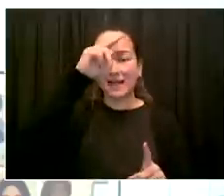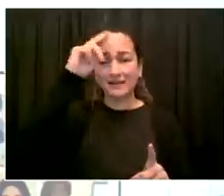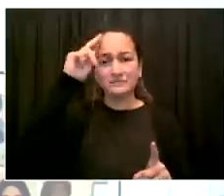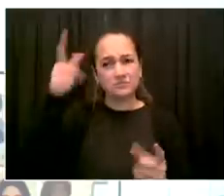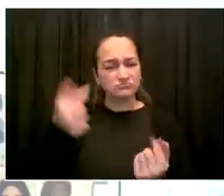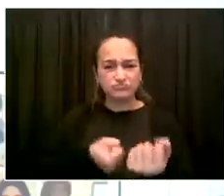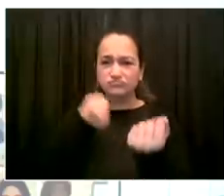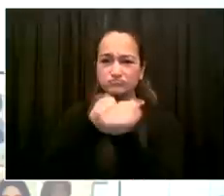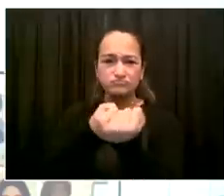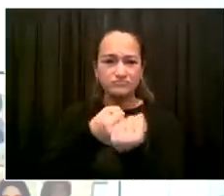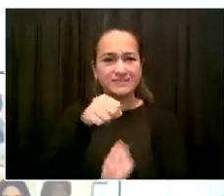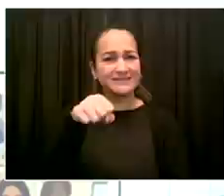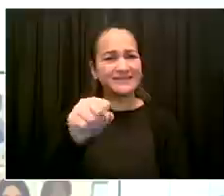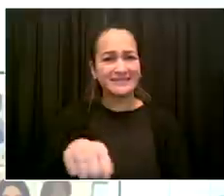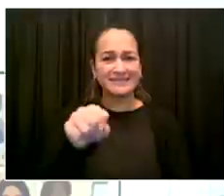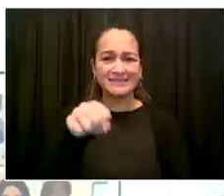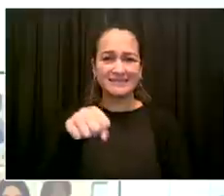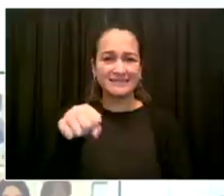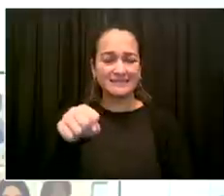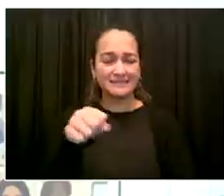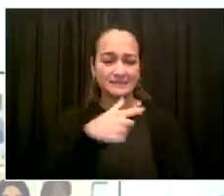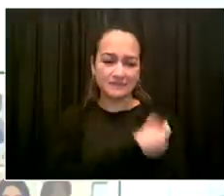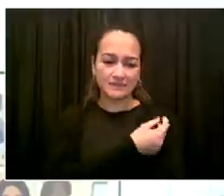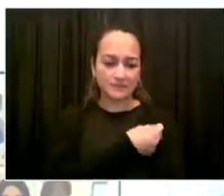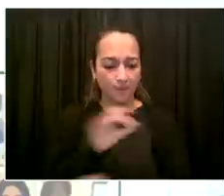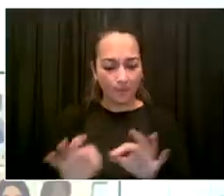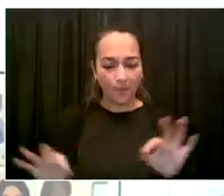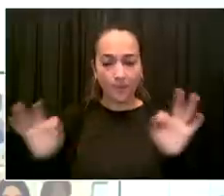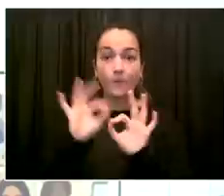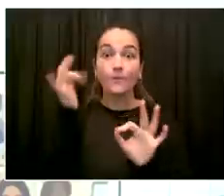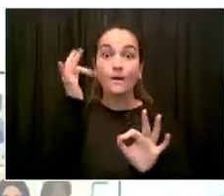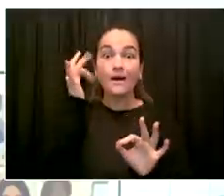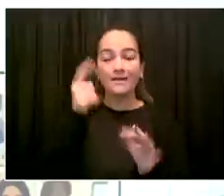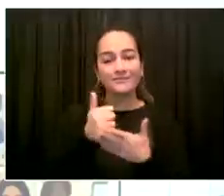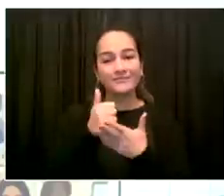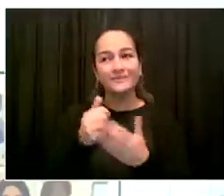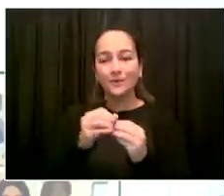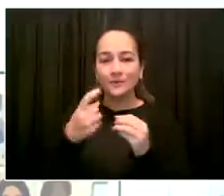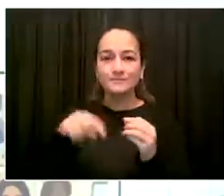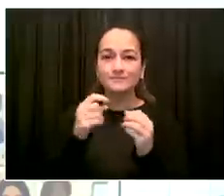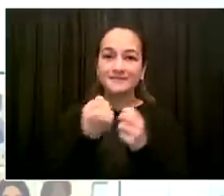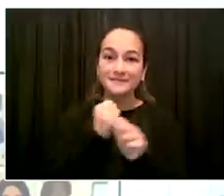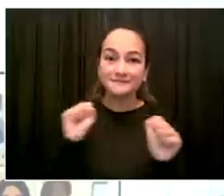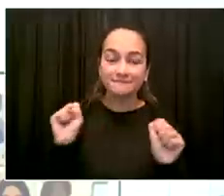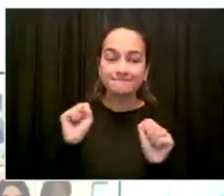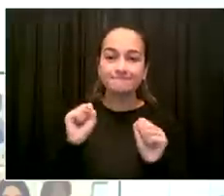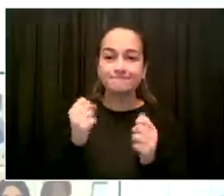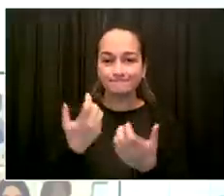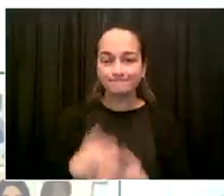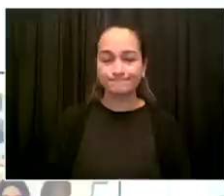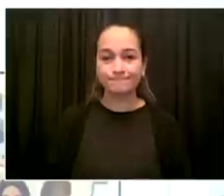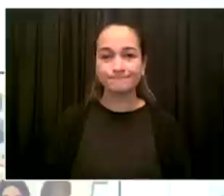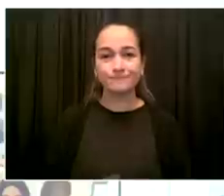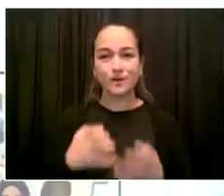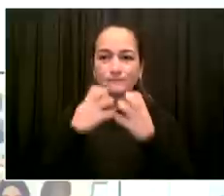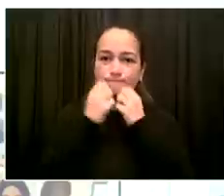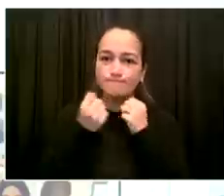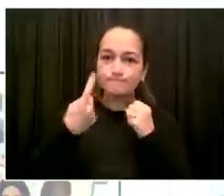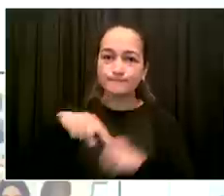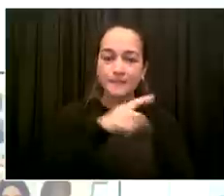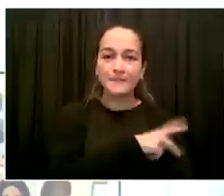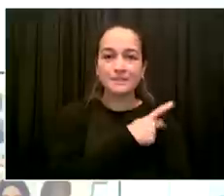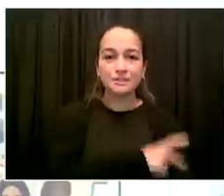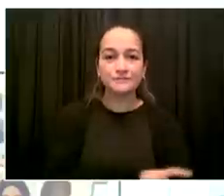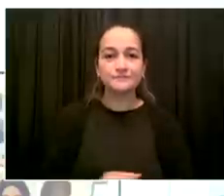for not just their colleagues, but also the people that we're taking care of. Thanks, doctor. And Dr. Katz, you want to add anything?